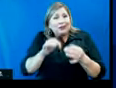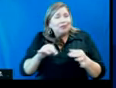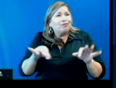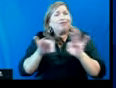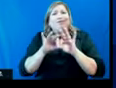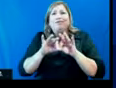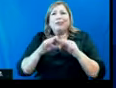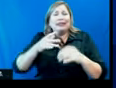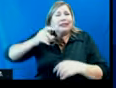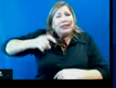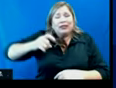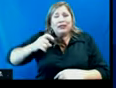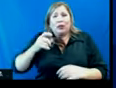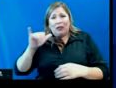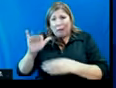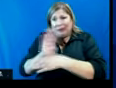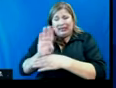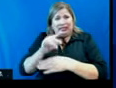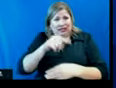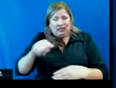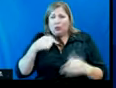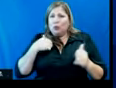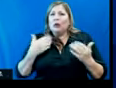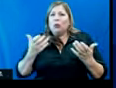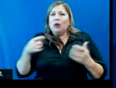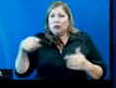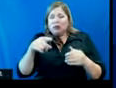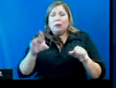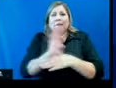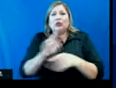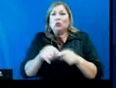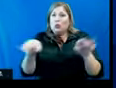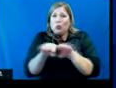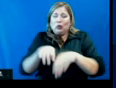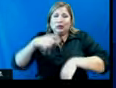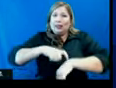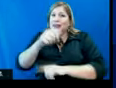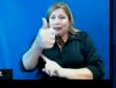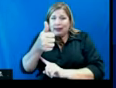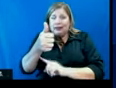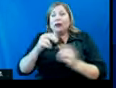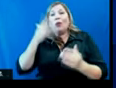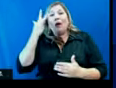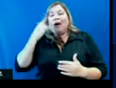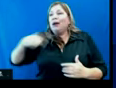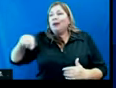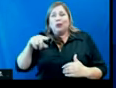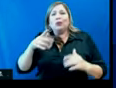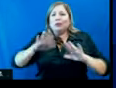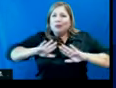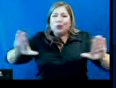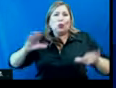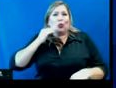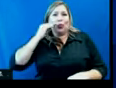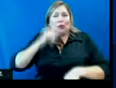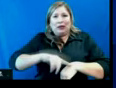p.m., that people can get home by then and that they stay home. And those businesses don't resume operations until